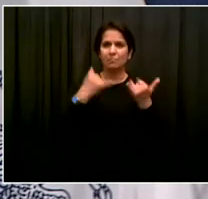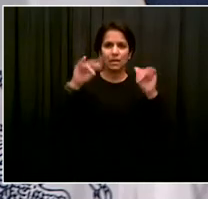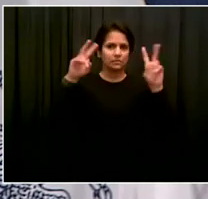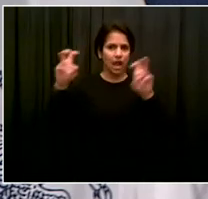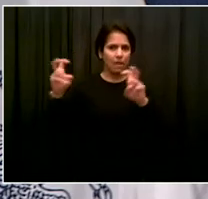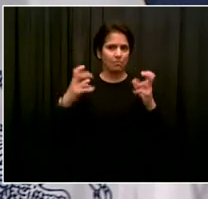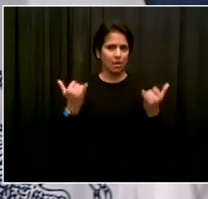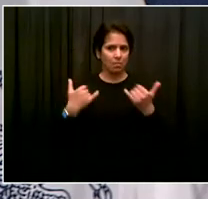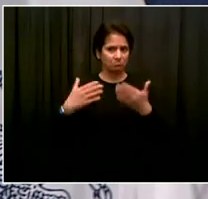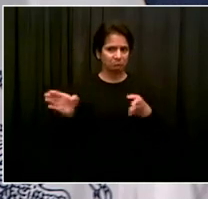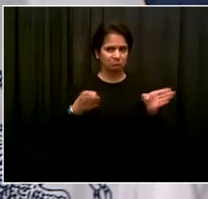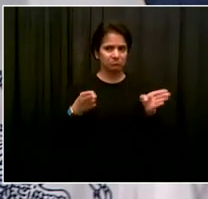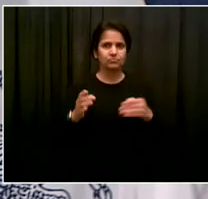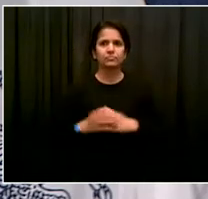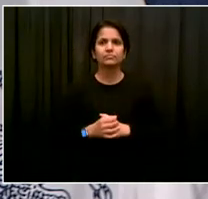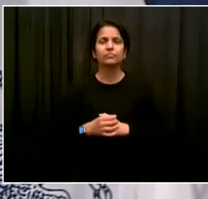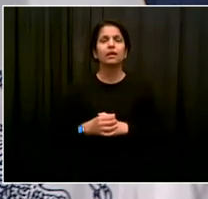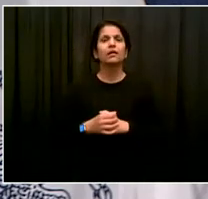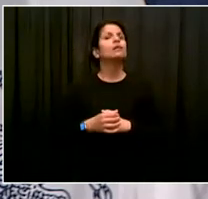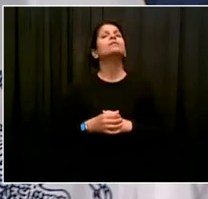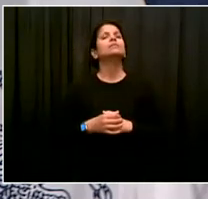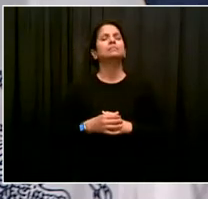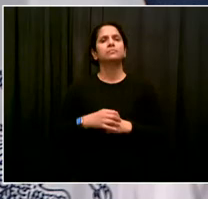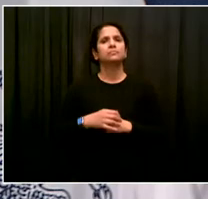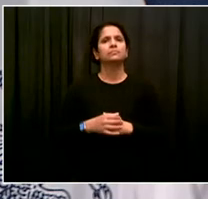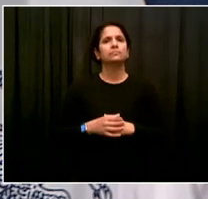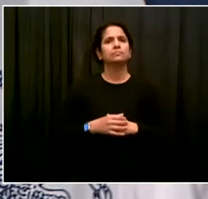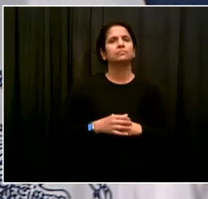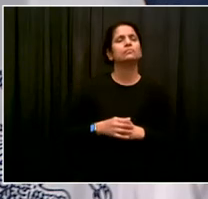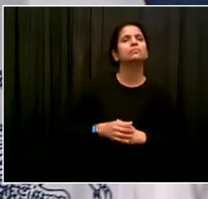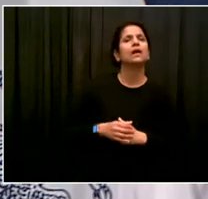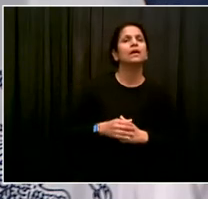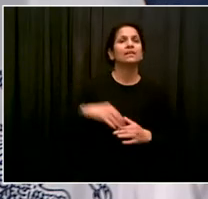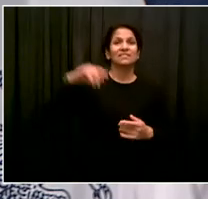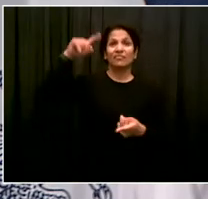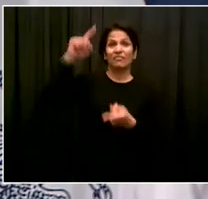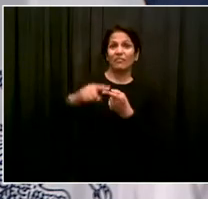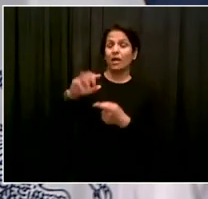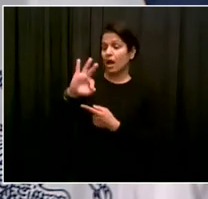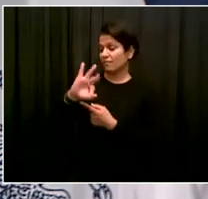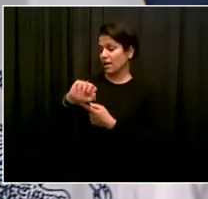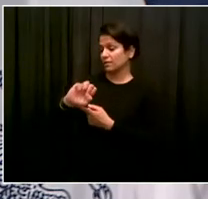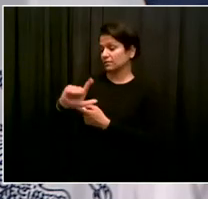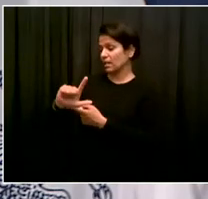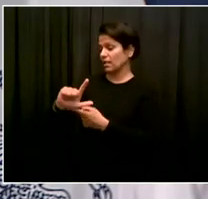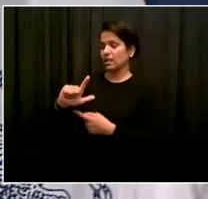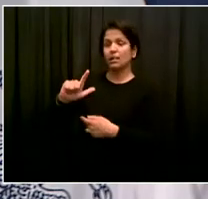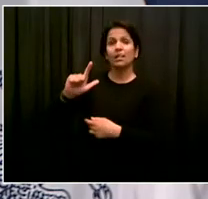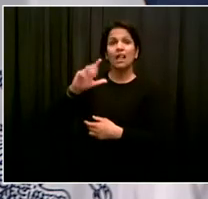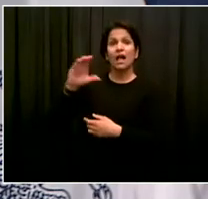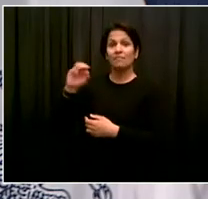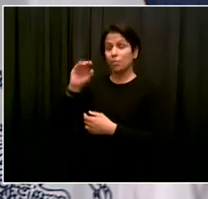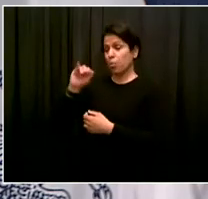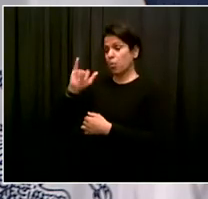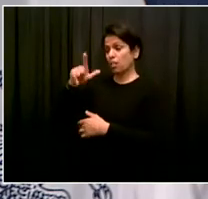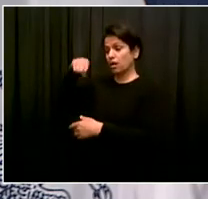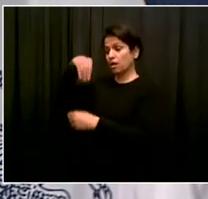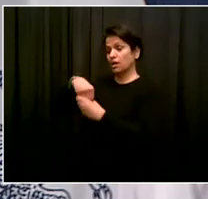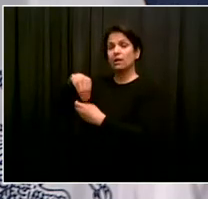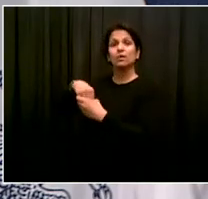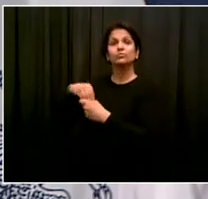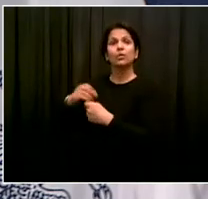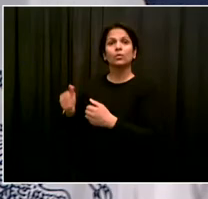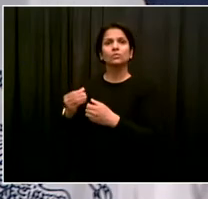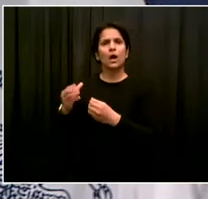get off fossil fuels and we need to turn to all of the approaches that will help us be greener all the time and that